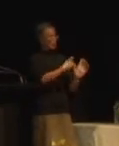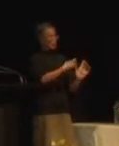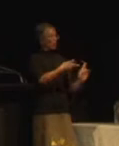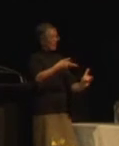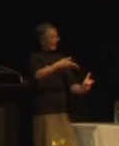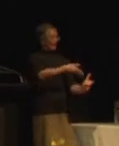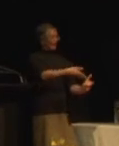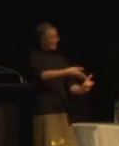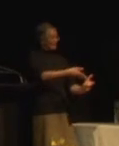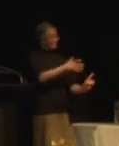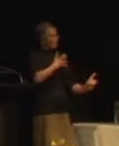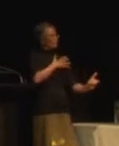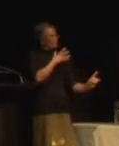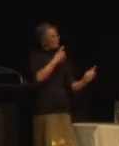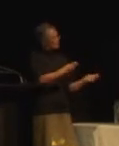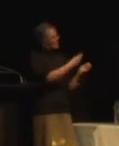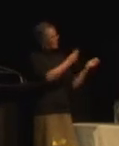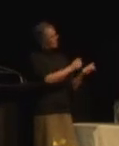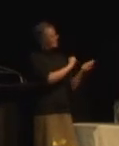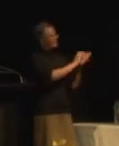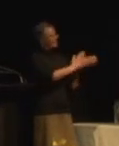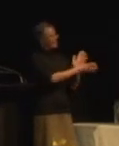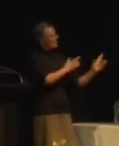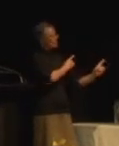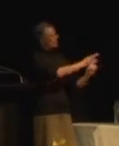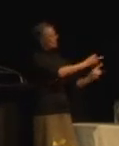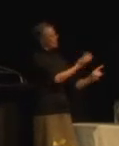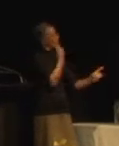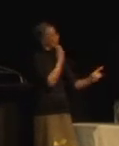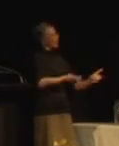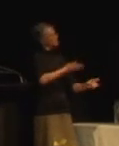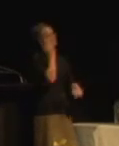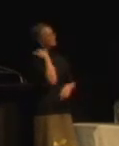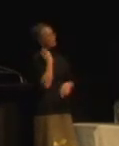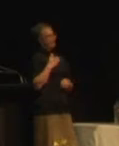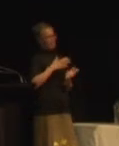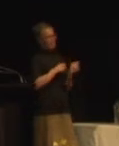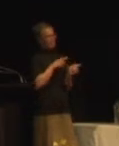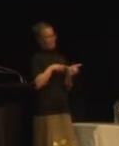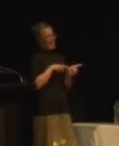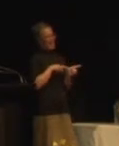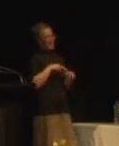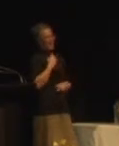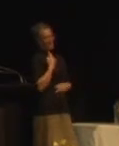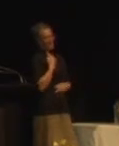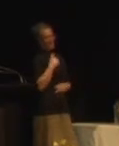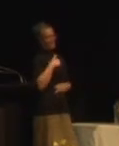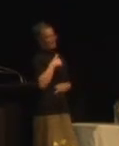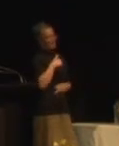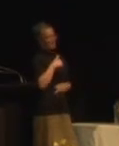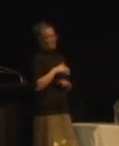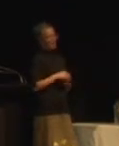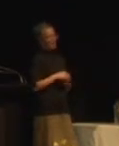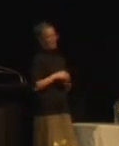celebrate New Zealand Sign Language Week in May this year. We told four stories of significant pieces of